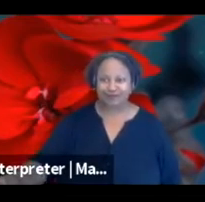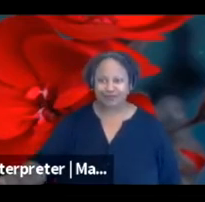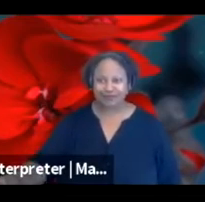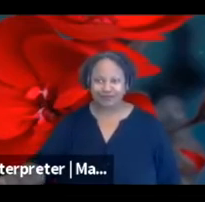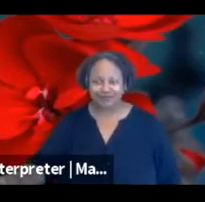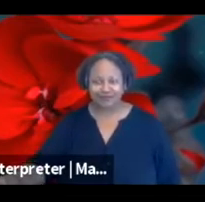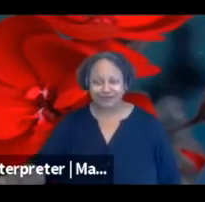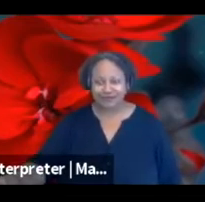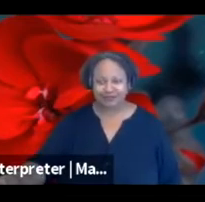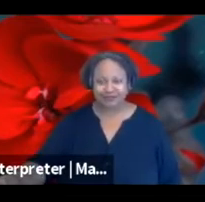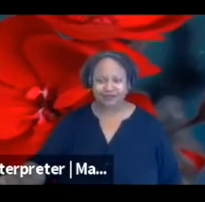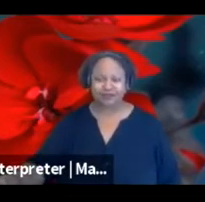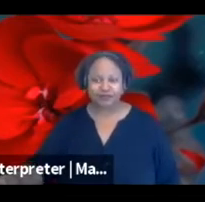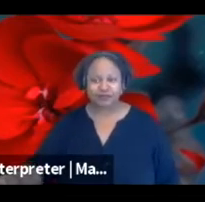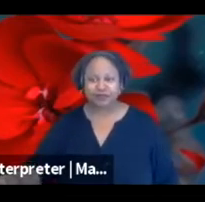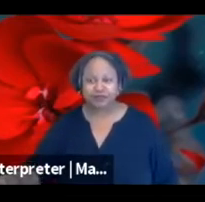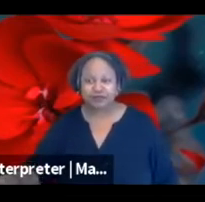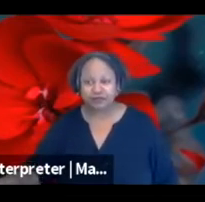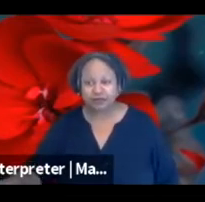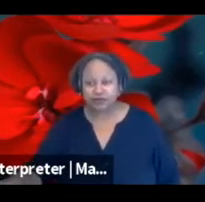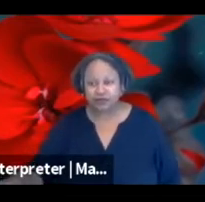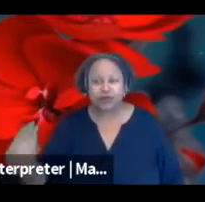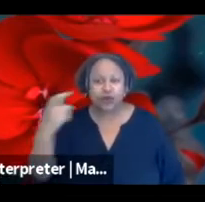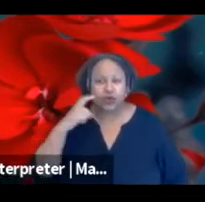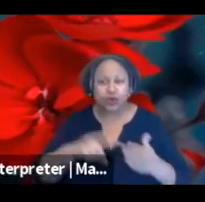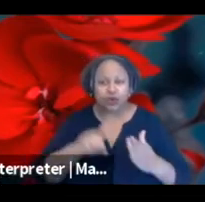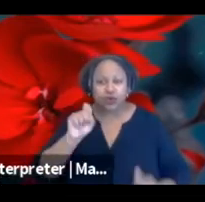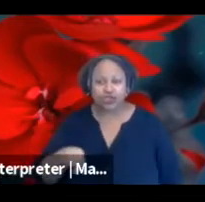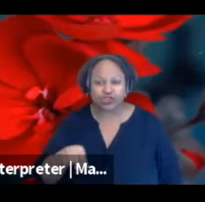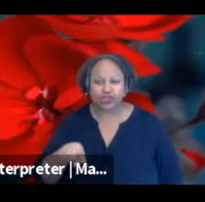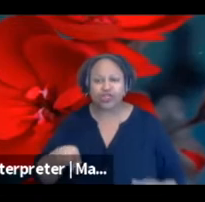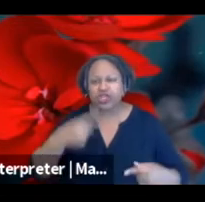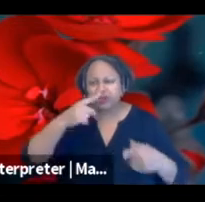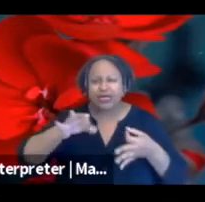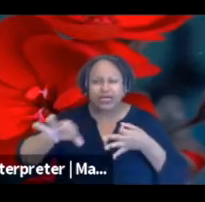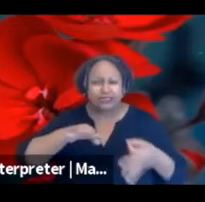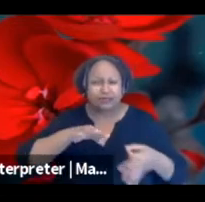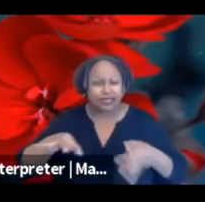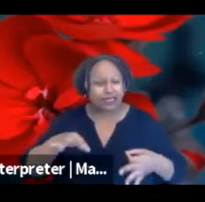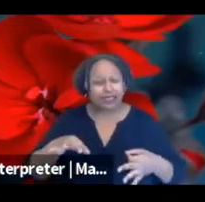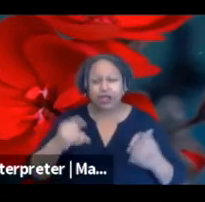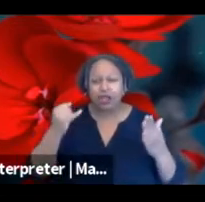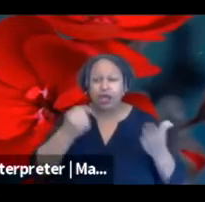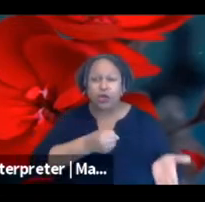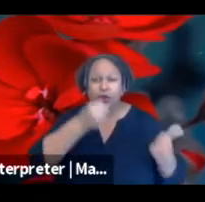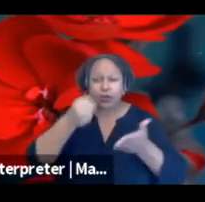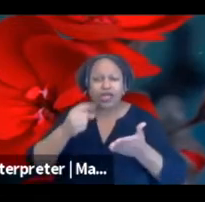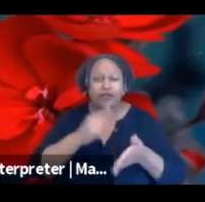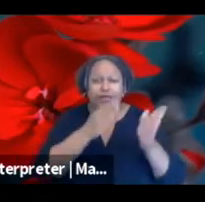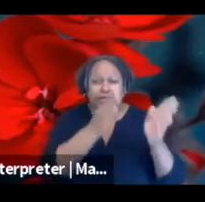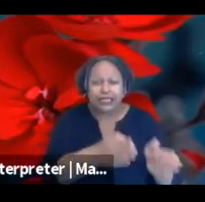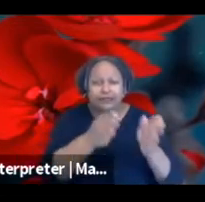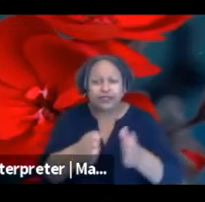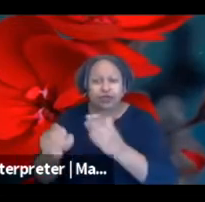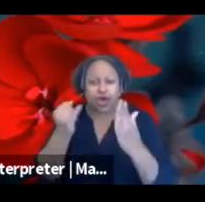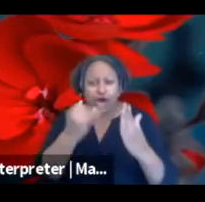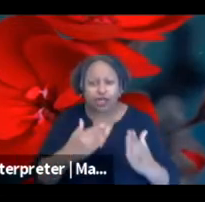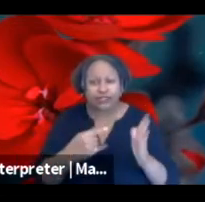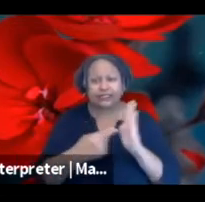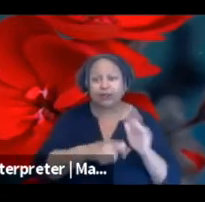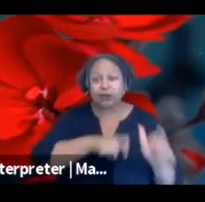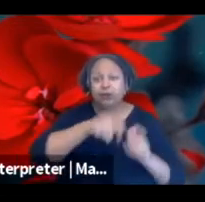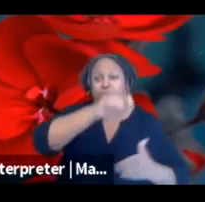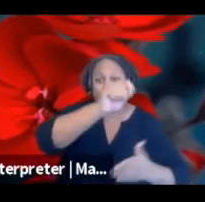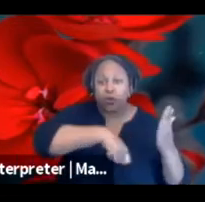So someone is saying, please speak a little on grants for individual artists, such as writers and musicians.